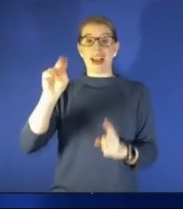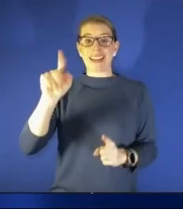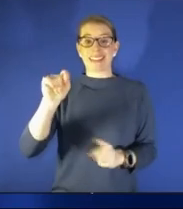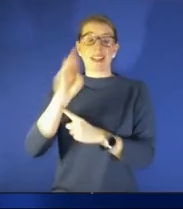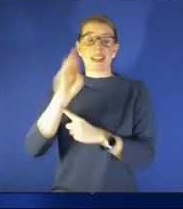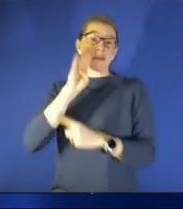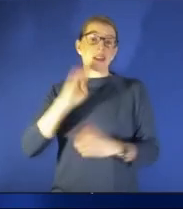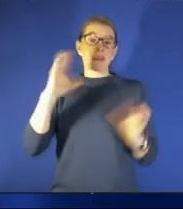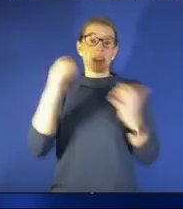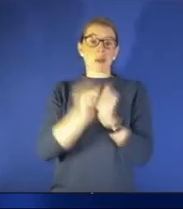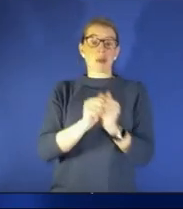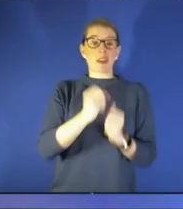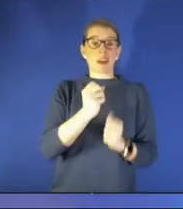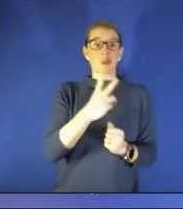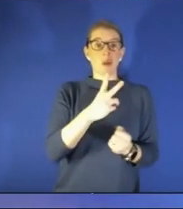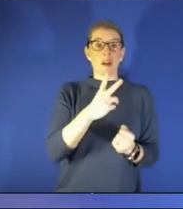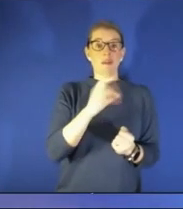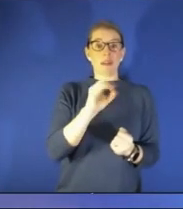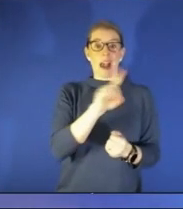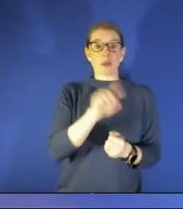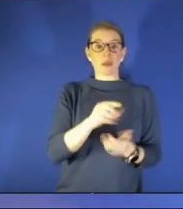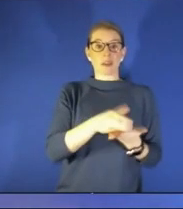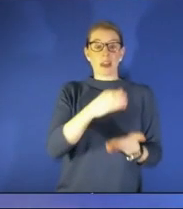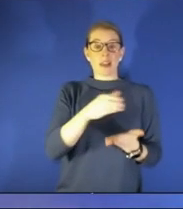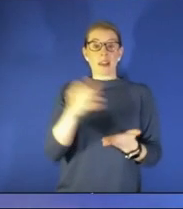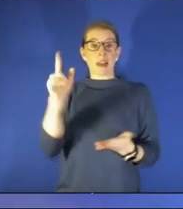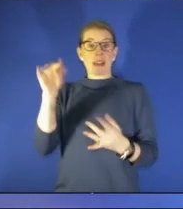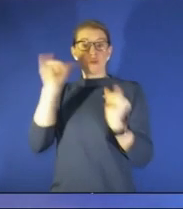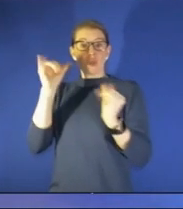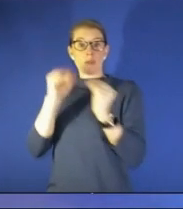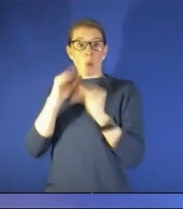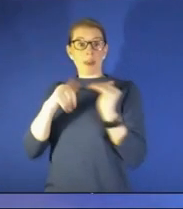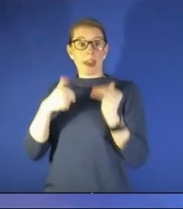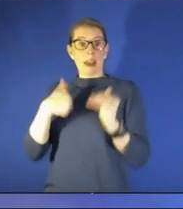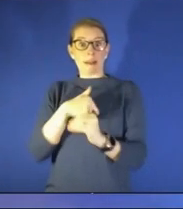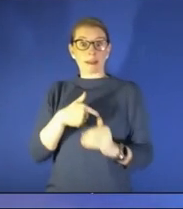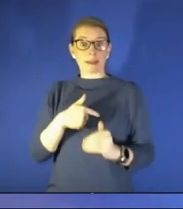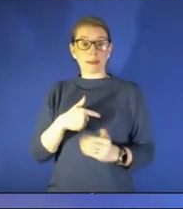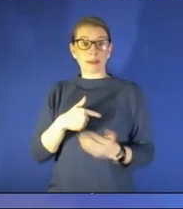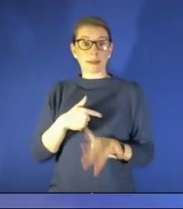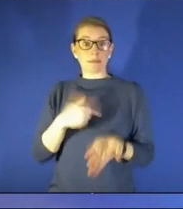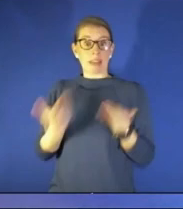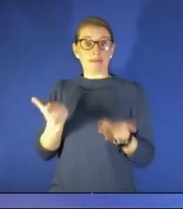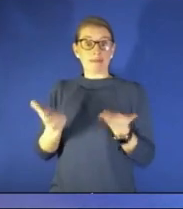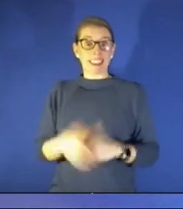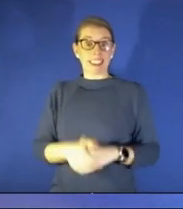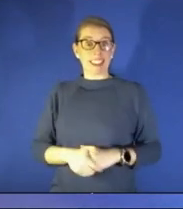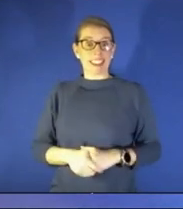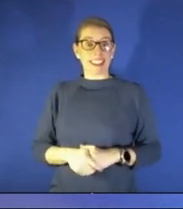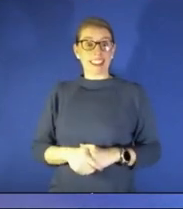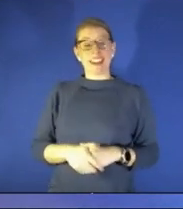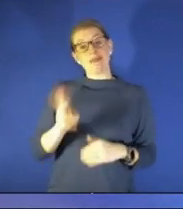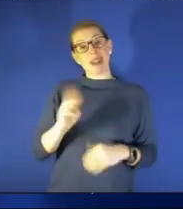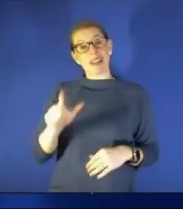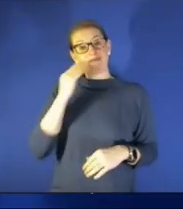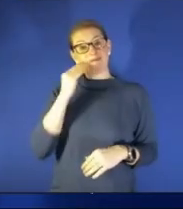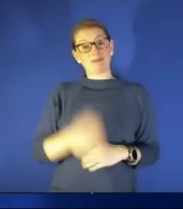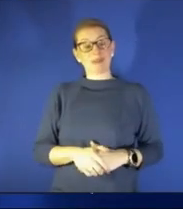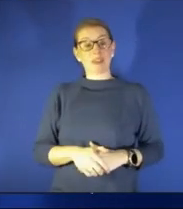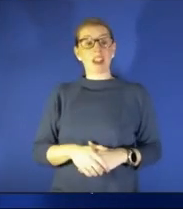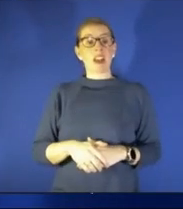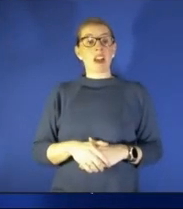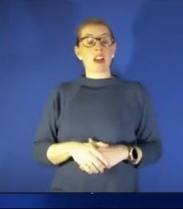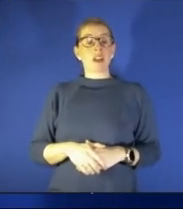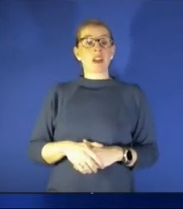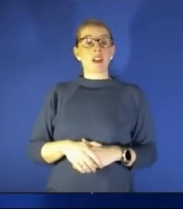ounce can of beer so they drink more than us uh maybe well you know no the british brits are a bit